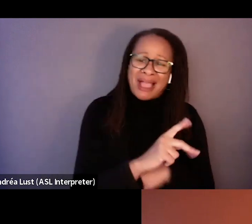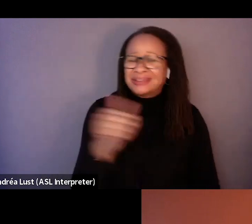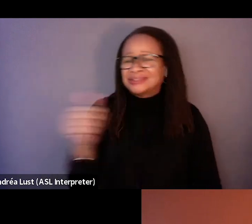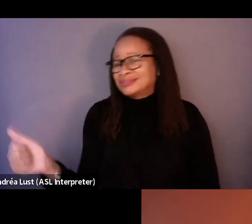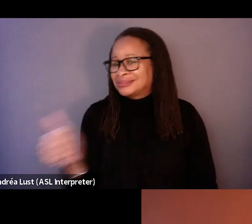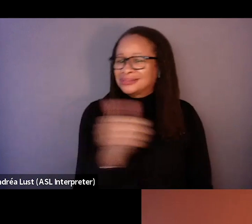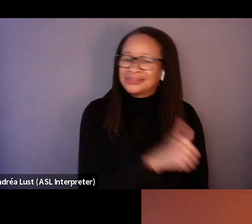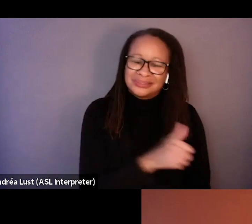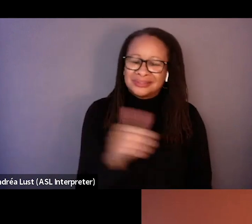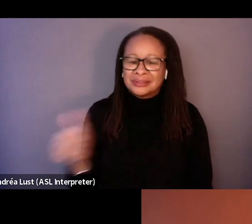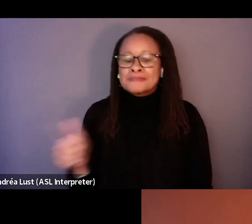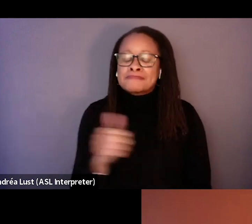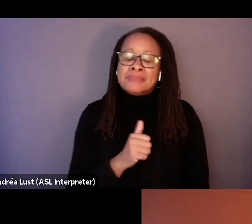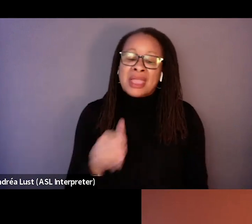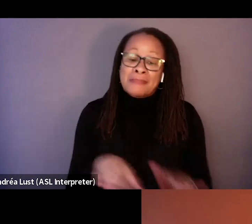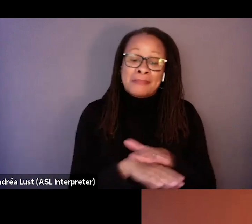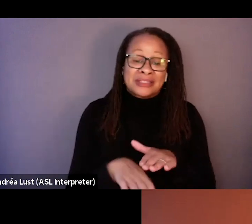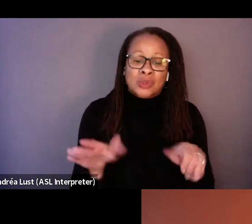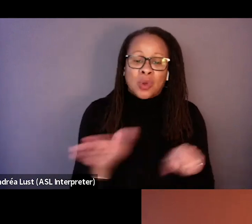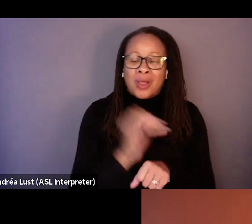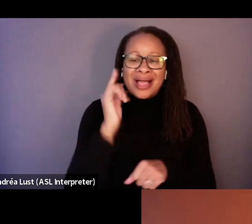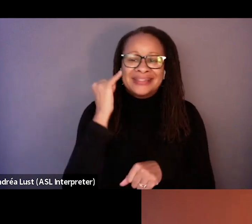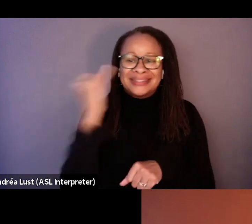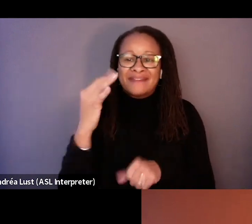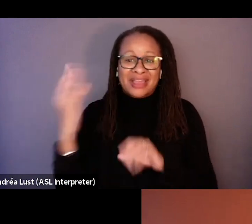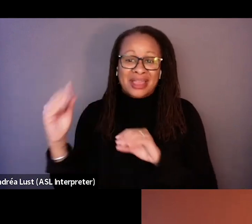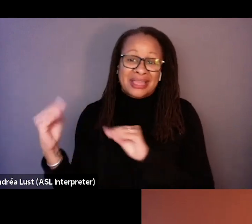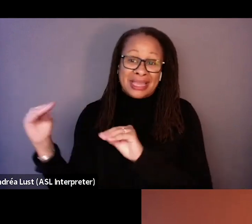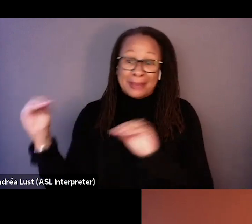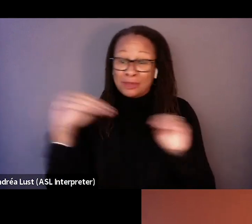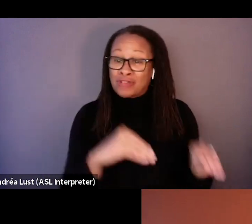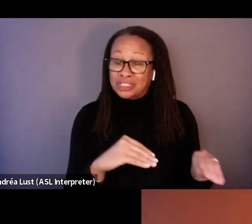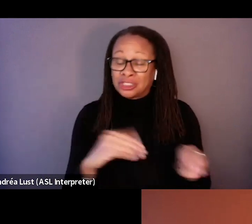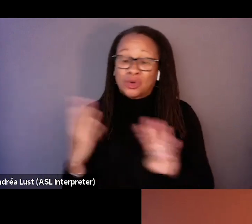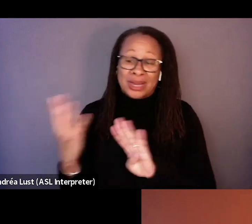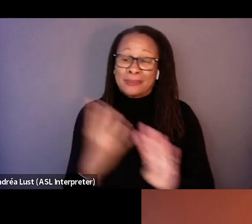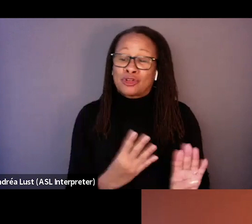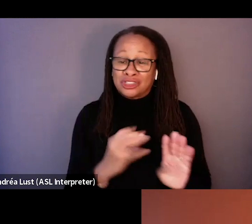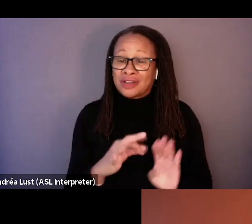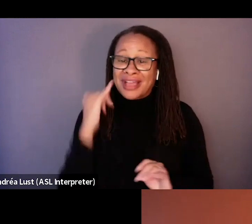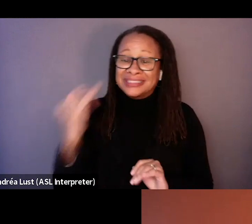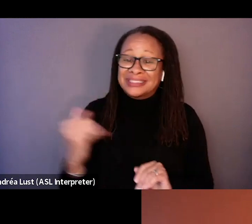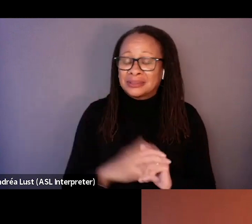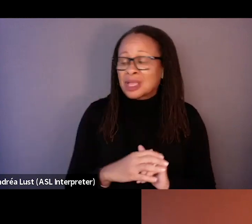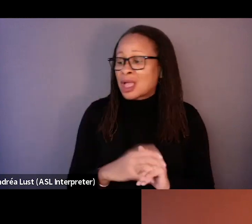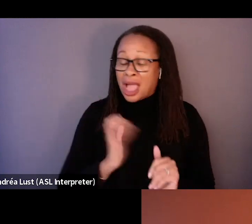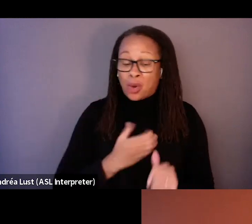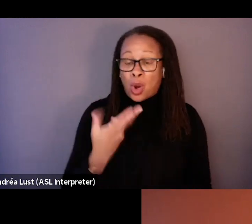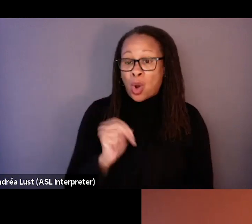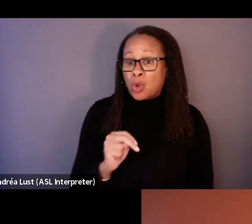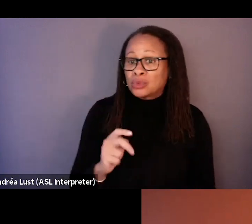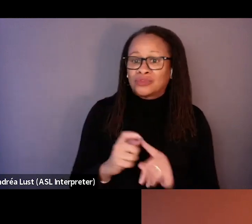with basically the whole idea of immigration, immigration of ideas, our own immigration from Morocco to